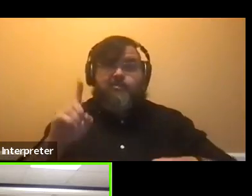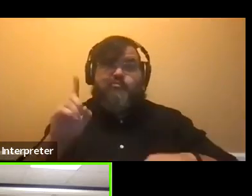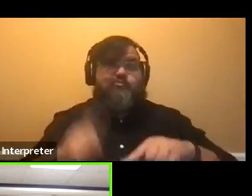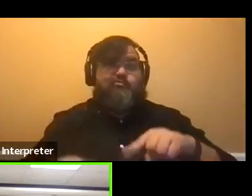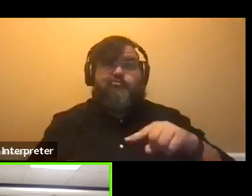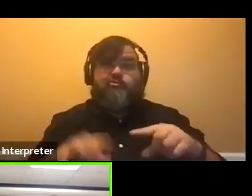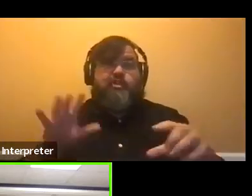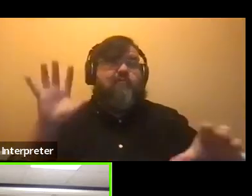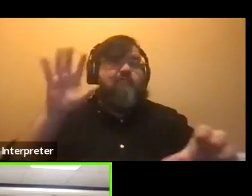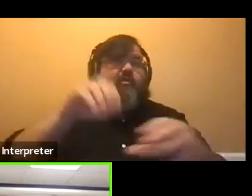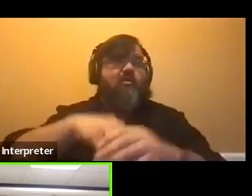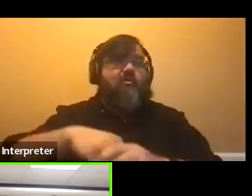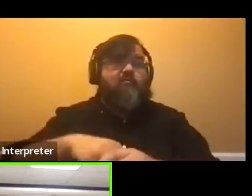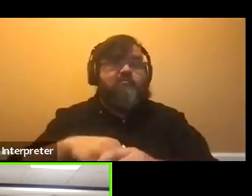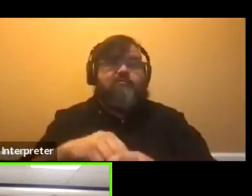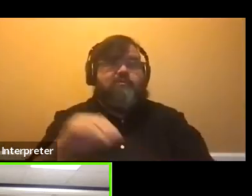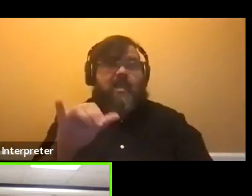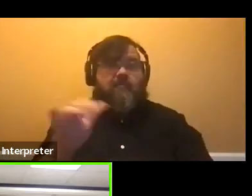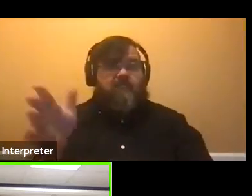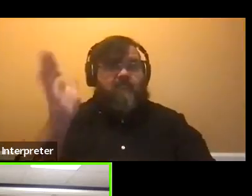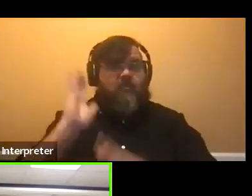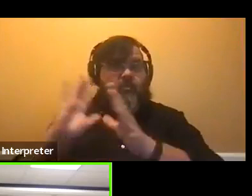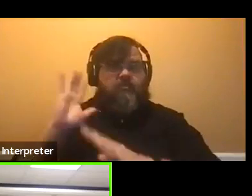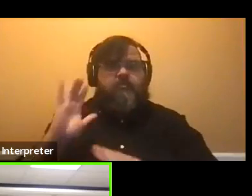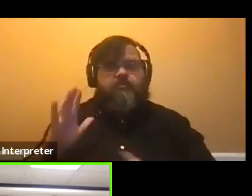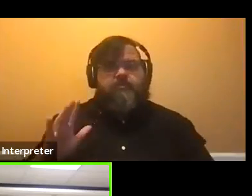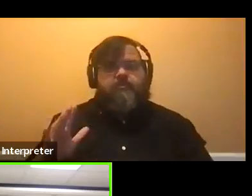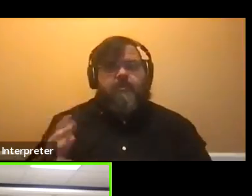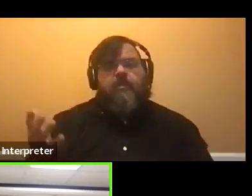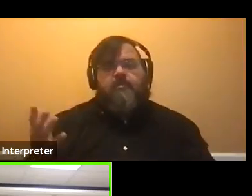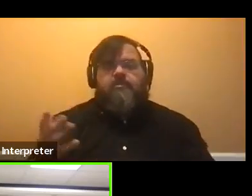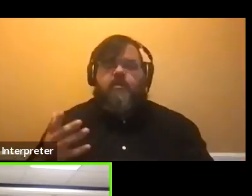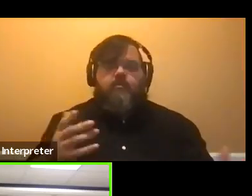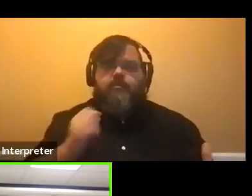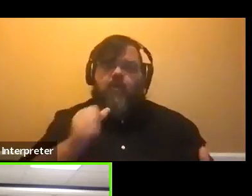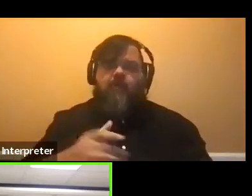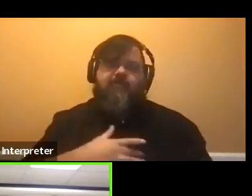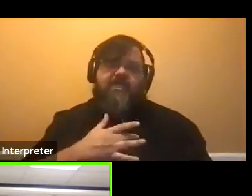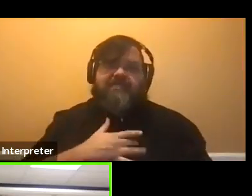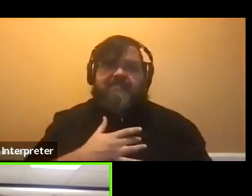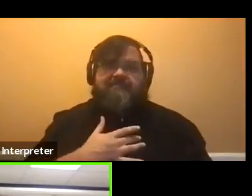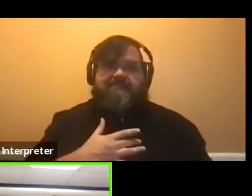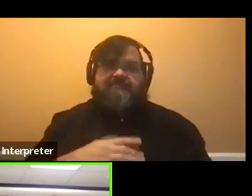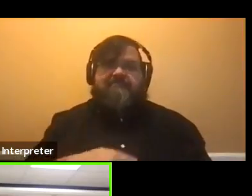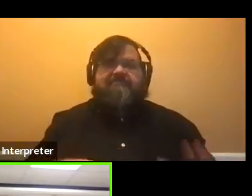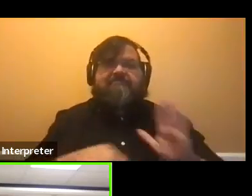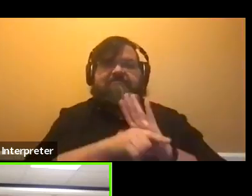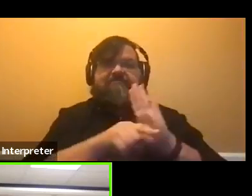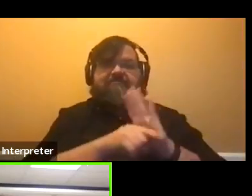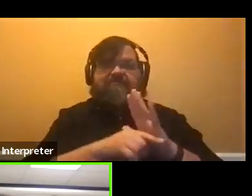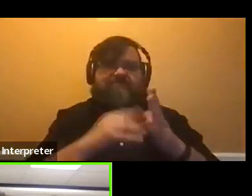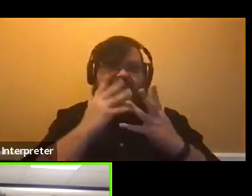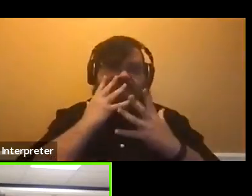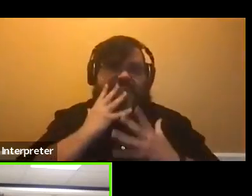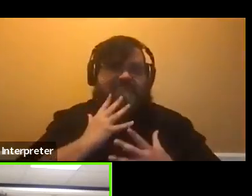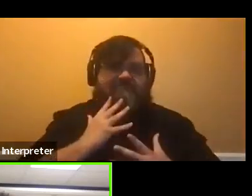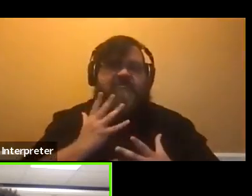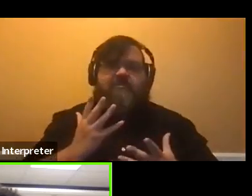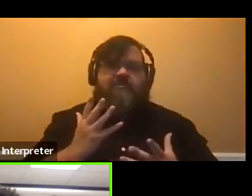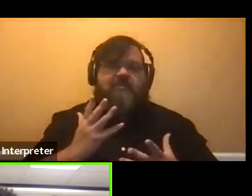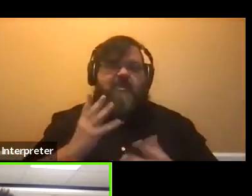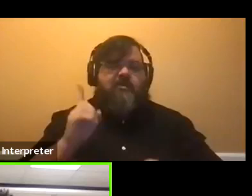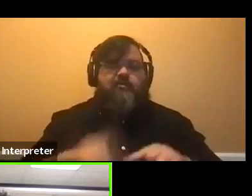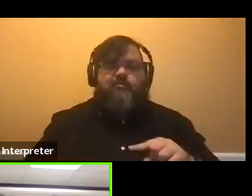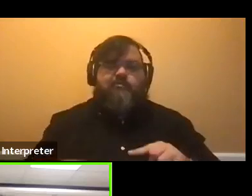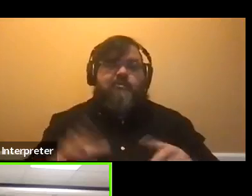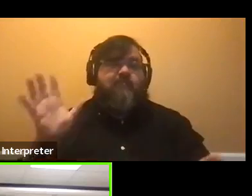when we were in high school. So I don't want that to discourage you. If you weren't able to get quite as involved these past few years because of COVID.